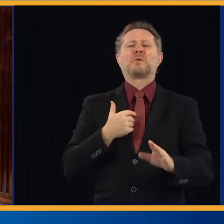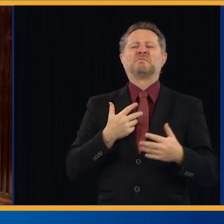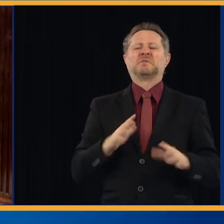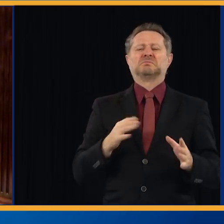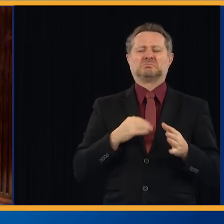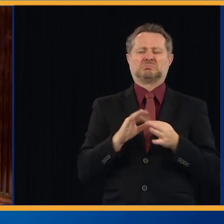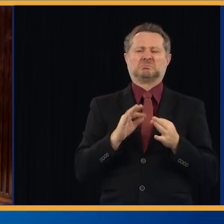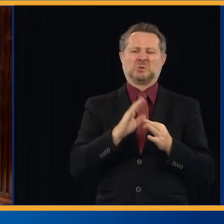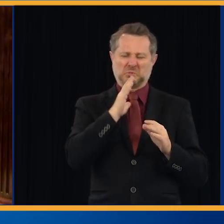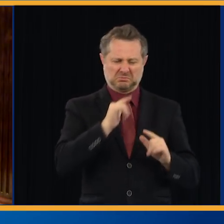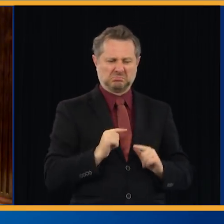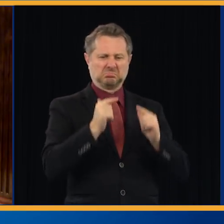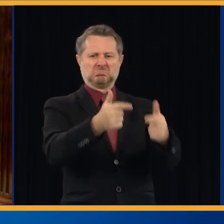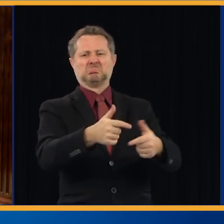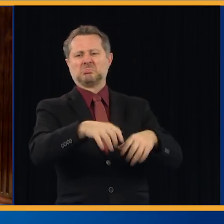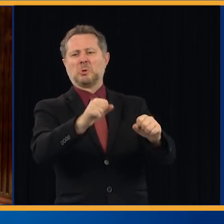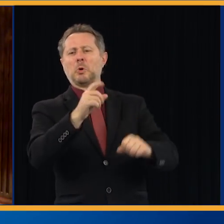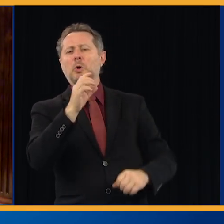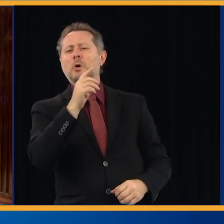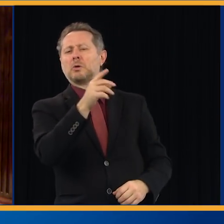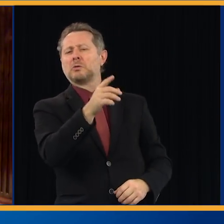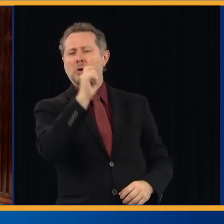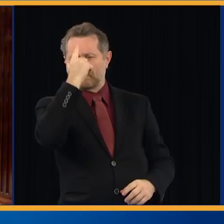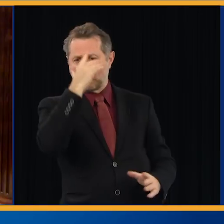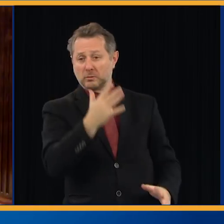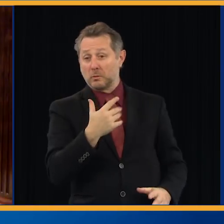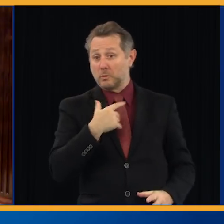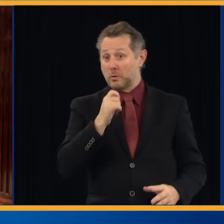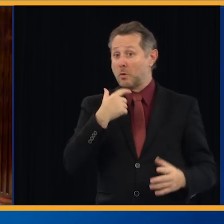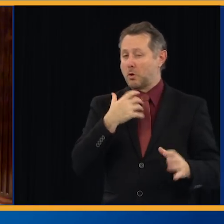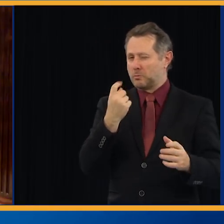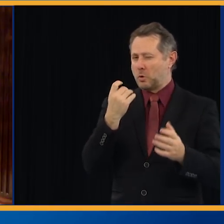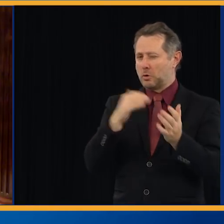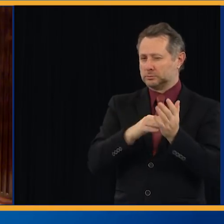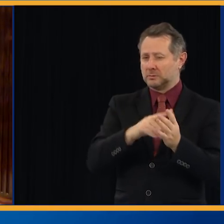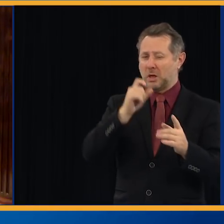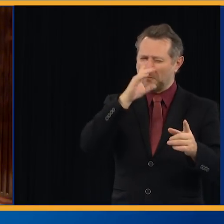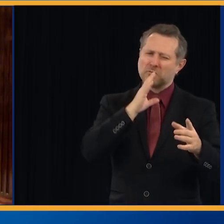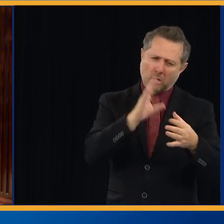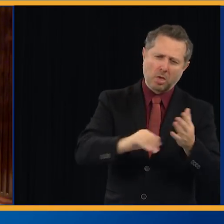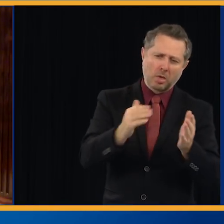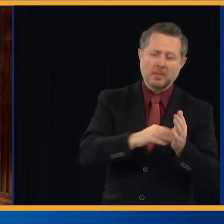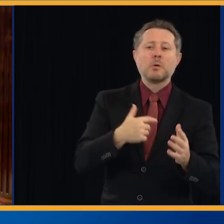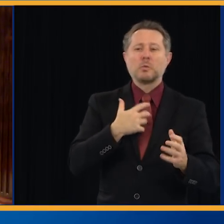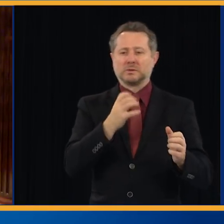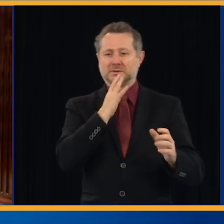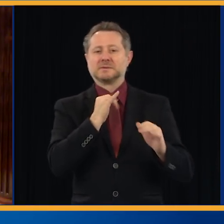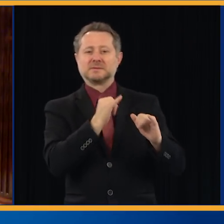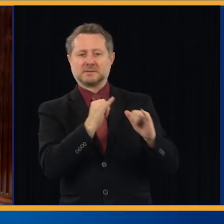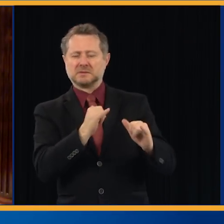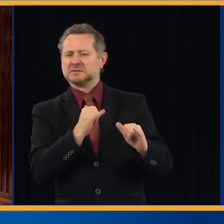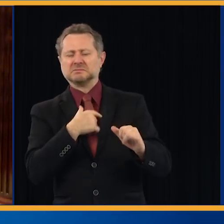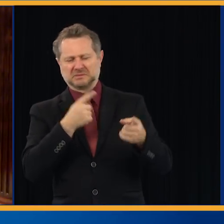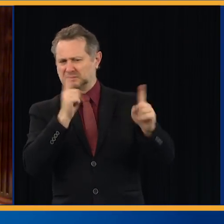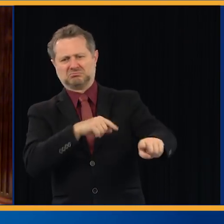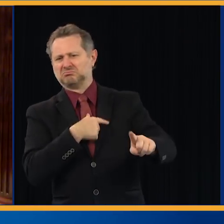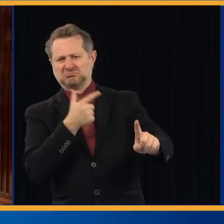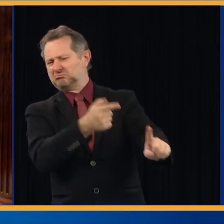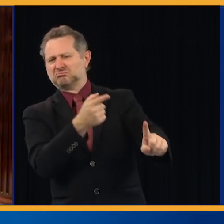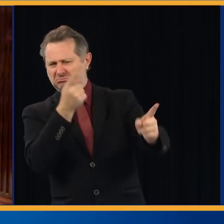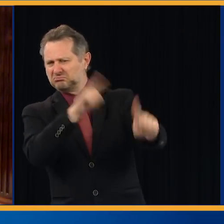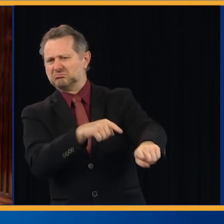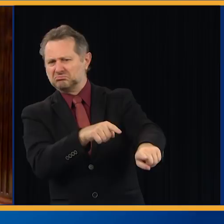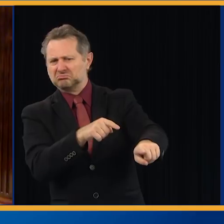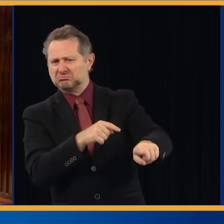let me just echo something that he has said repeatedly and that really is important to remember. As tough as these times are,